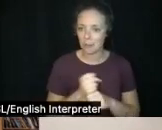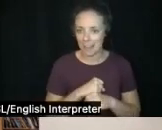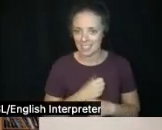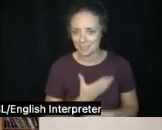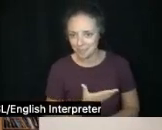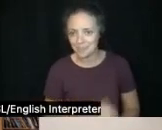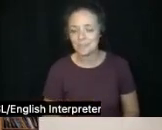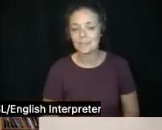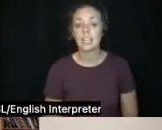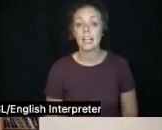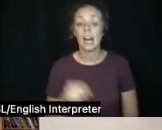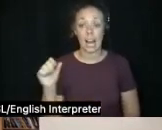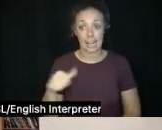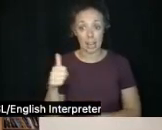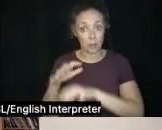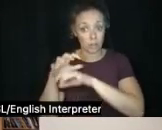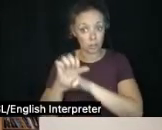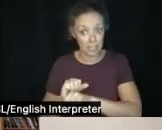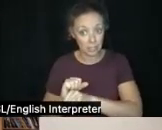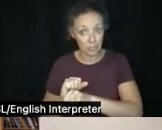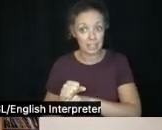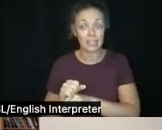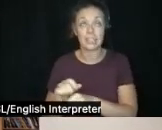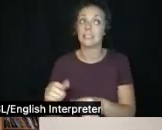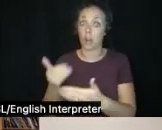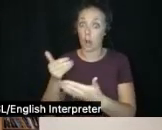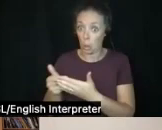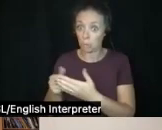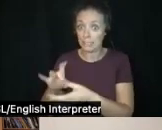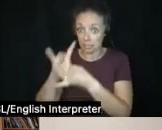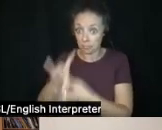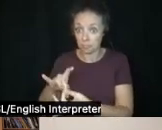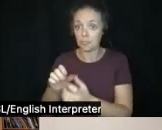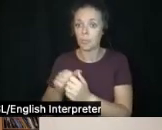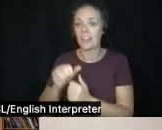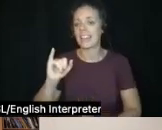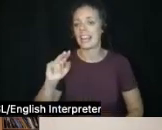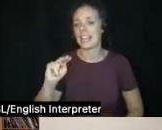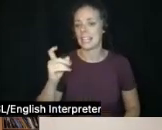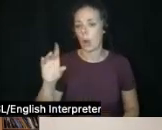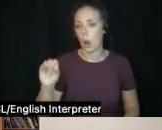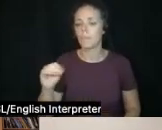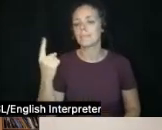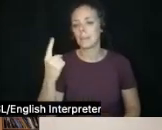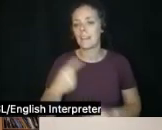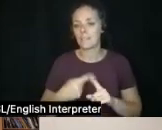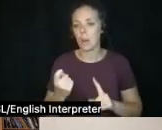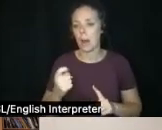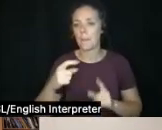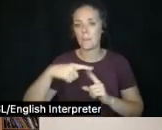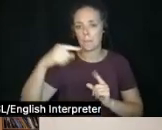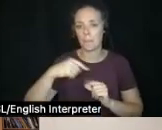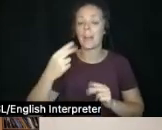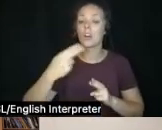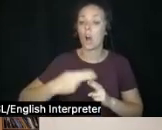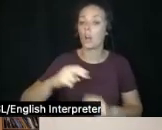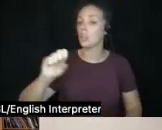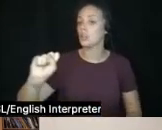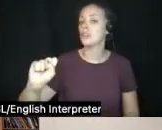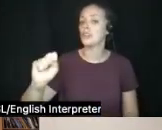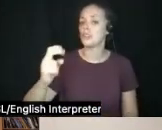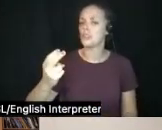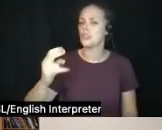tradition that's very closely tied to indigo is something that comes from Japan called shibori. And